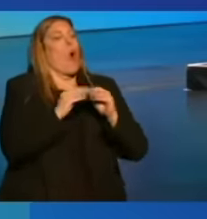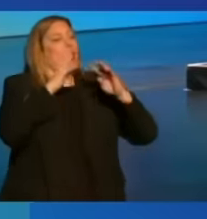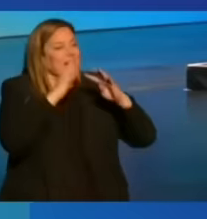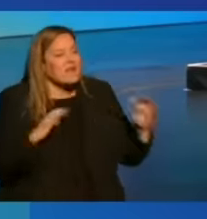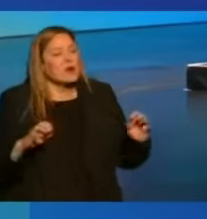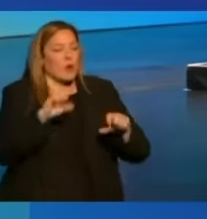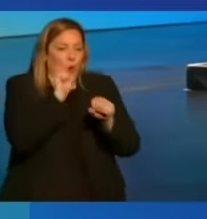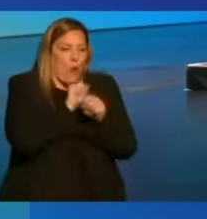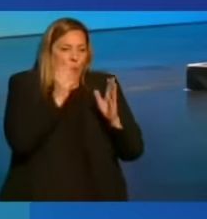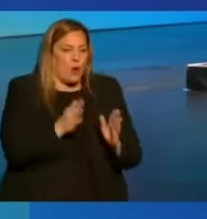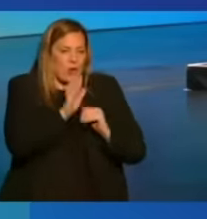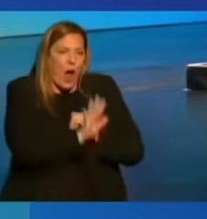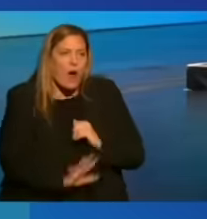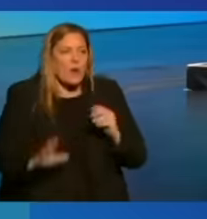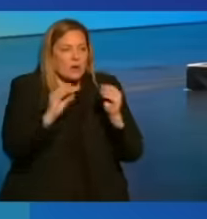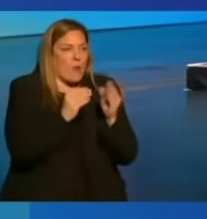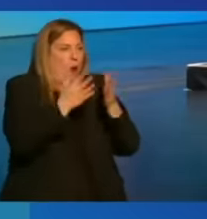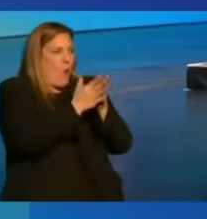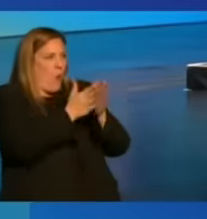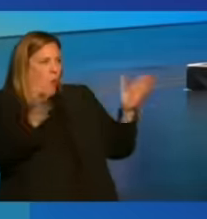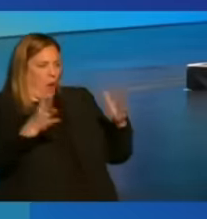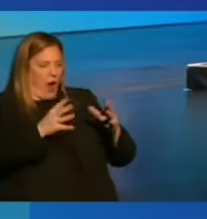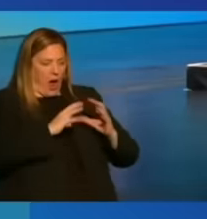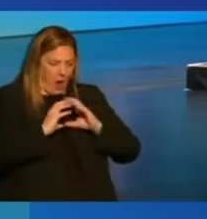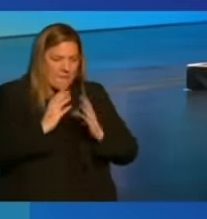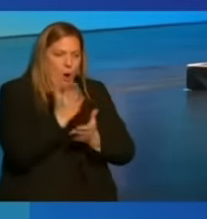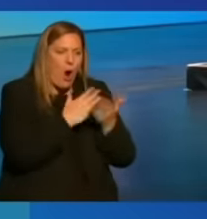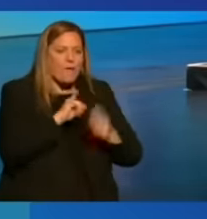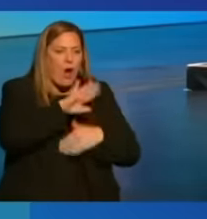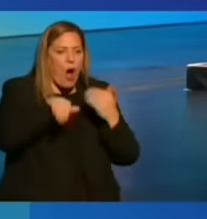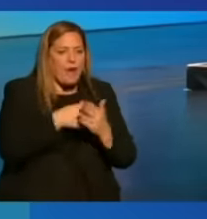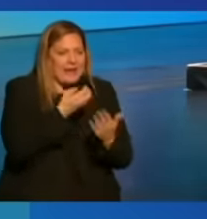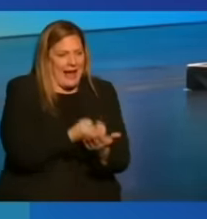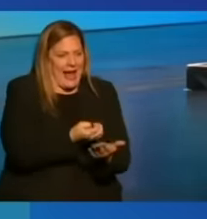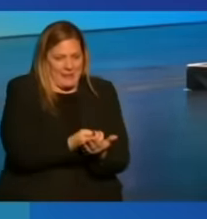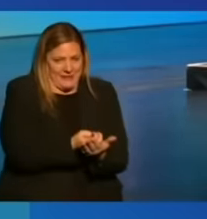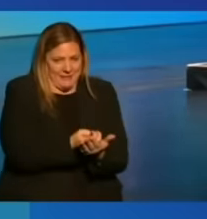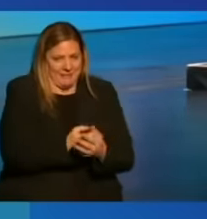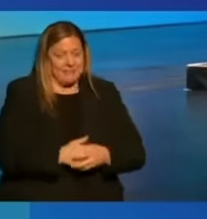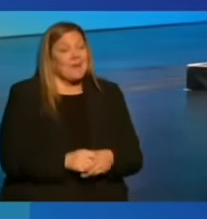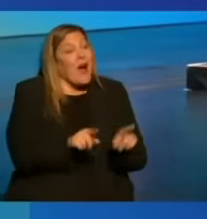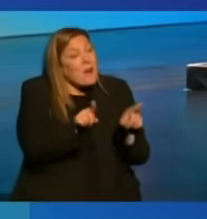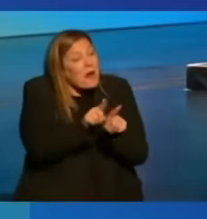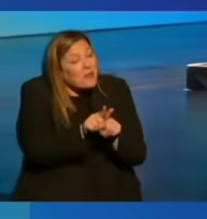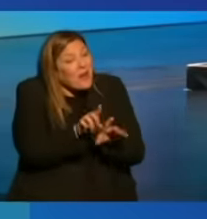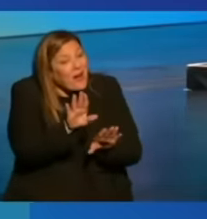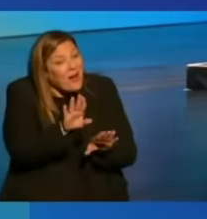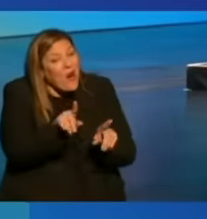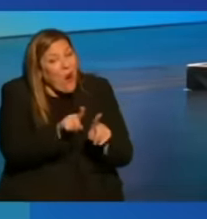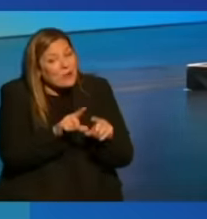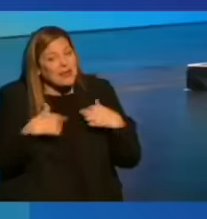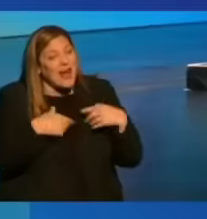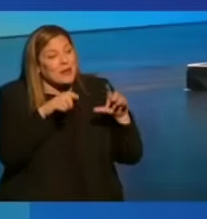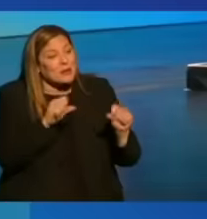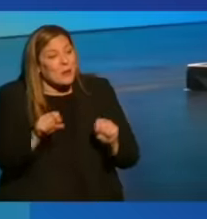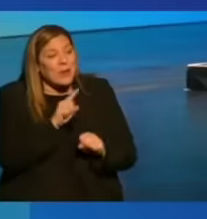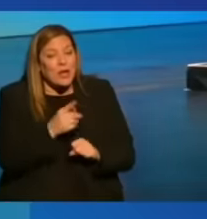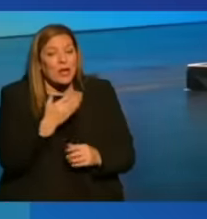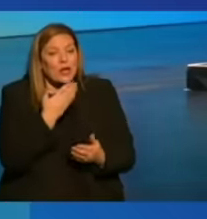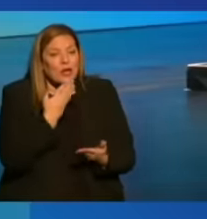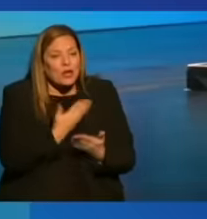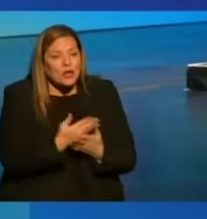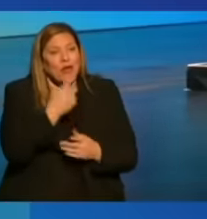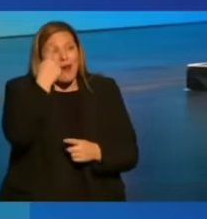workers across a wider cross-section of the economy. And, by the way, it also has the potential to be good